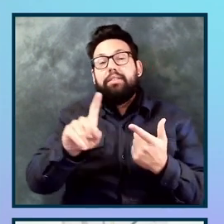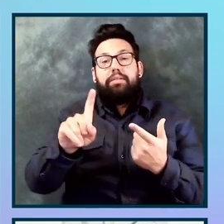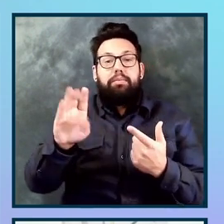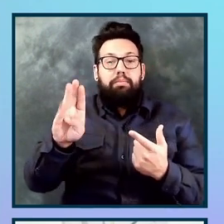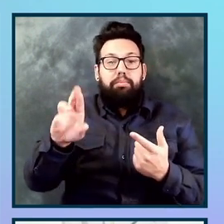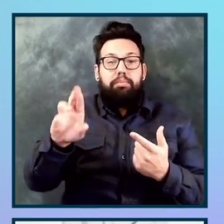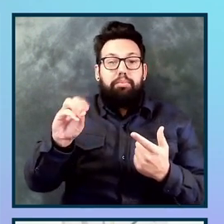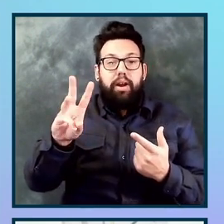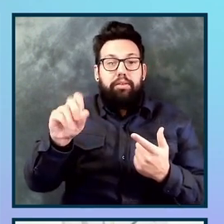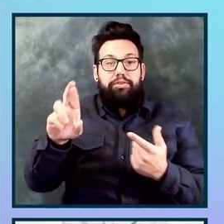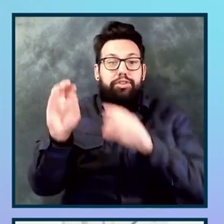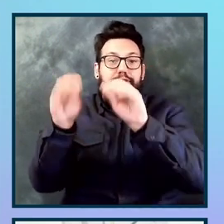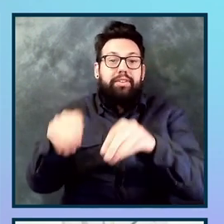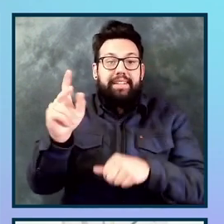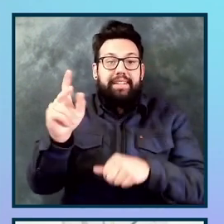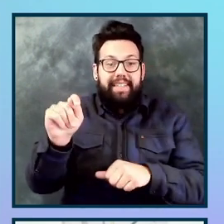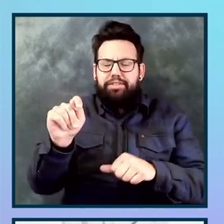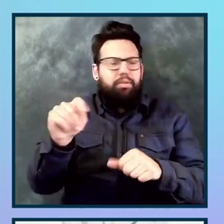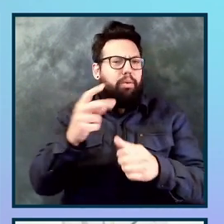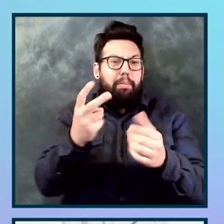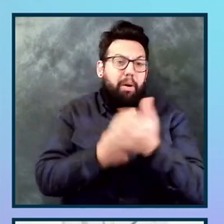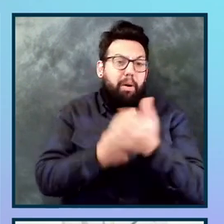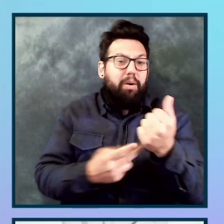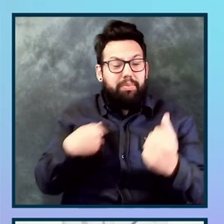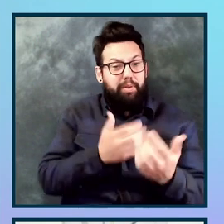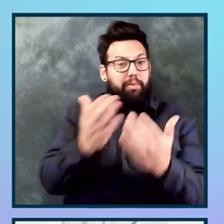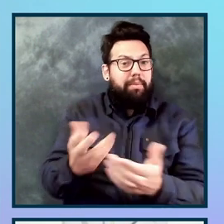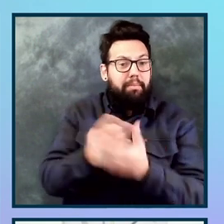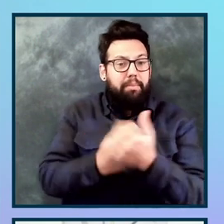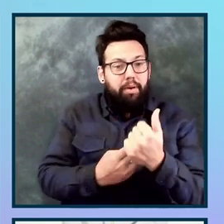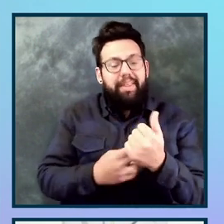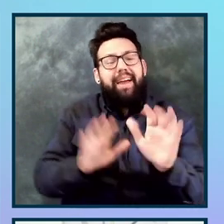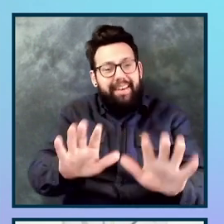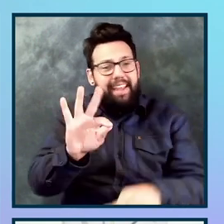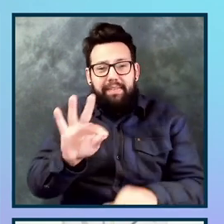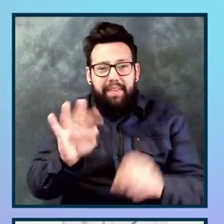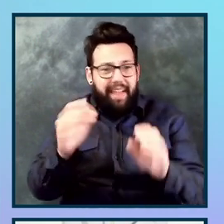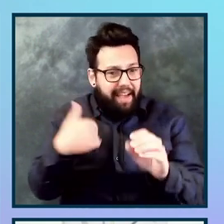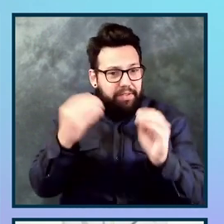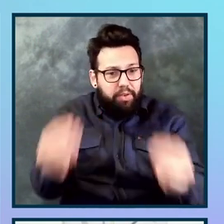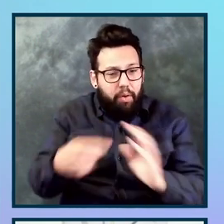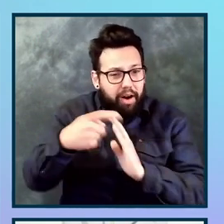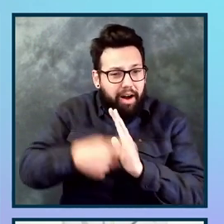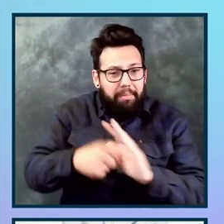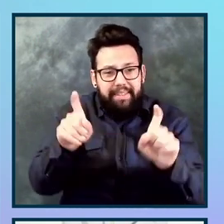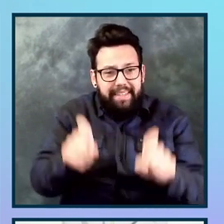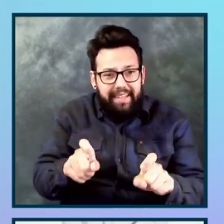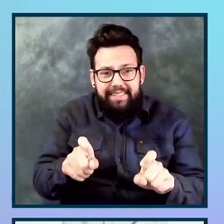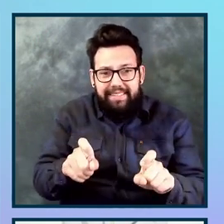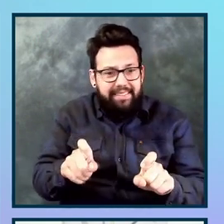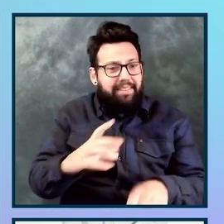And by the way, if you don't have automated tests, don't worry. We still want you to be able to do accessibility.